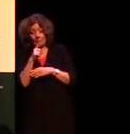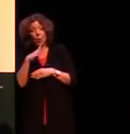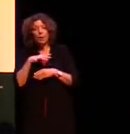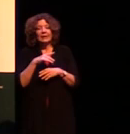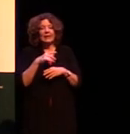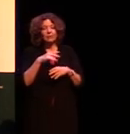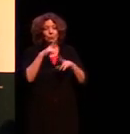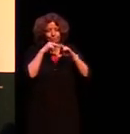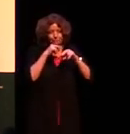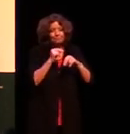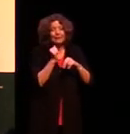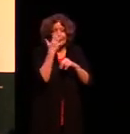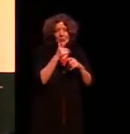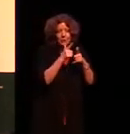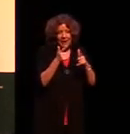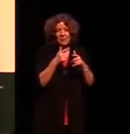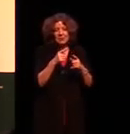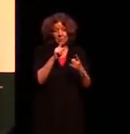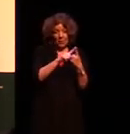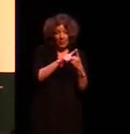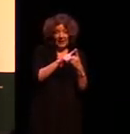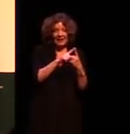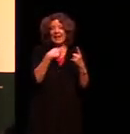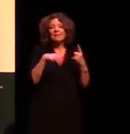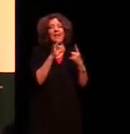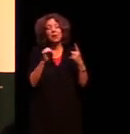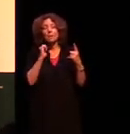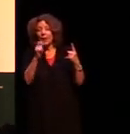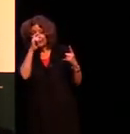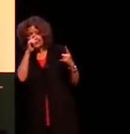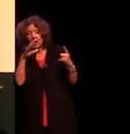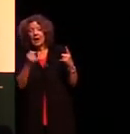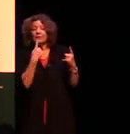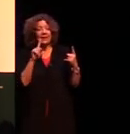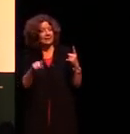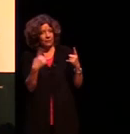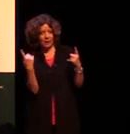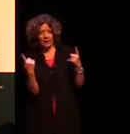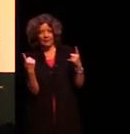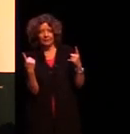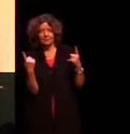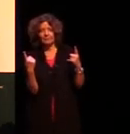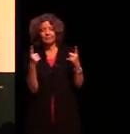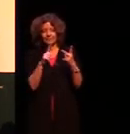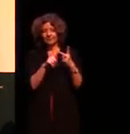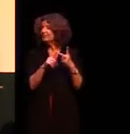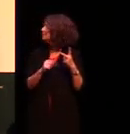they were siblings and if they weren't siblings I would have to say so